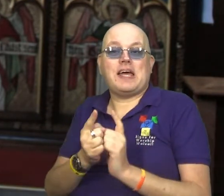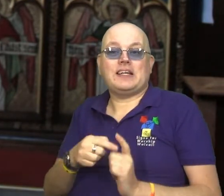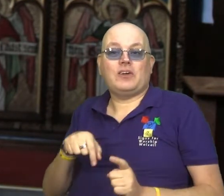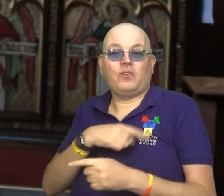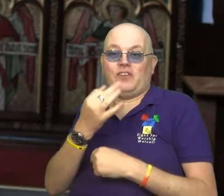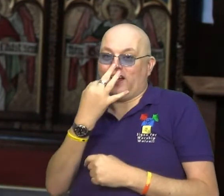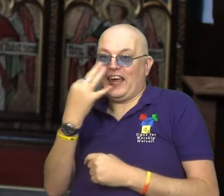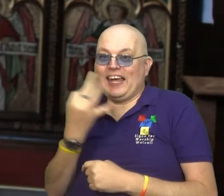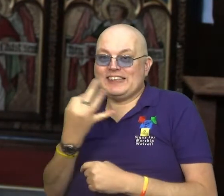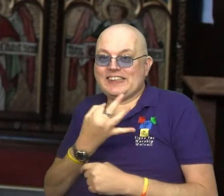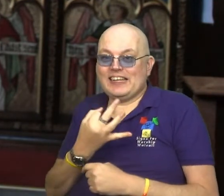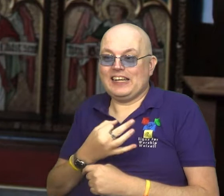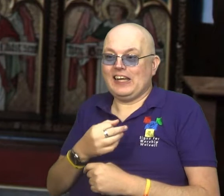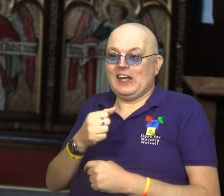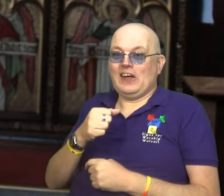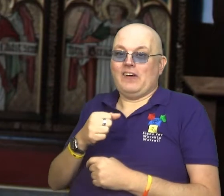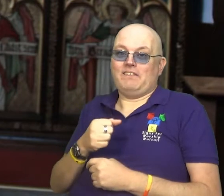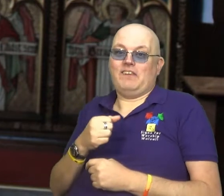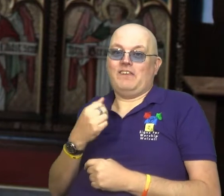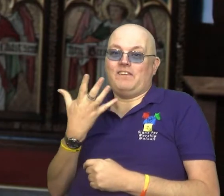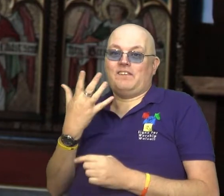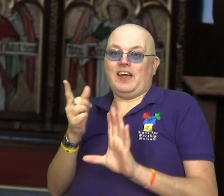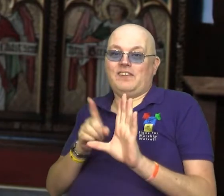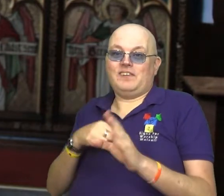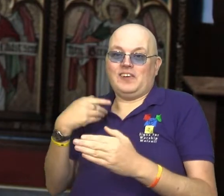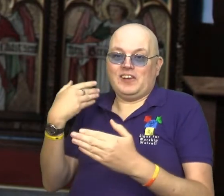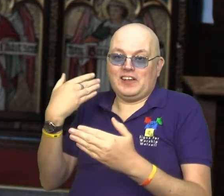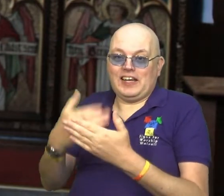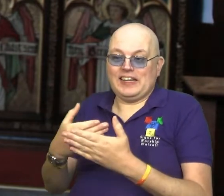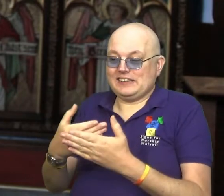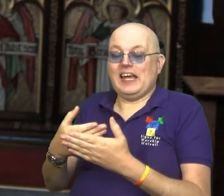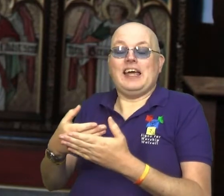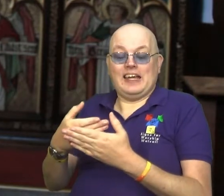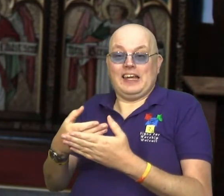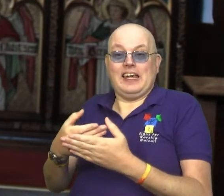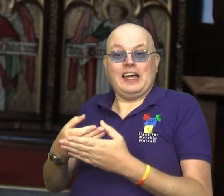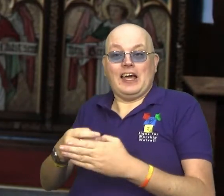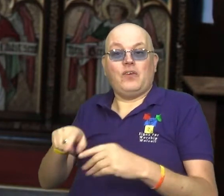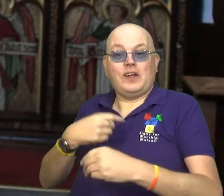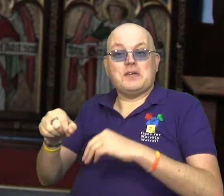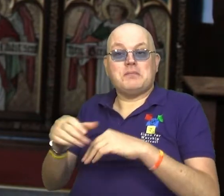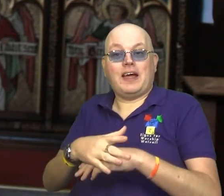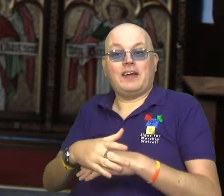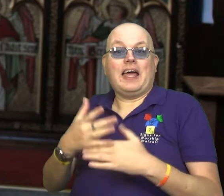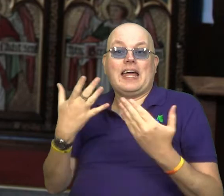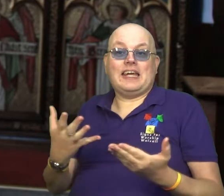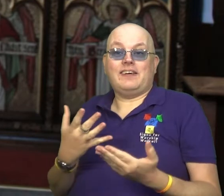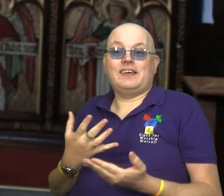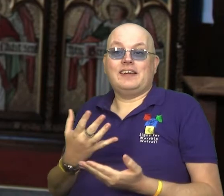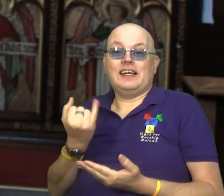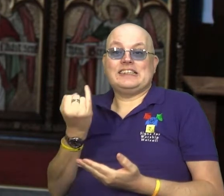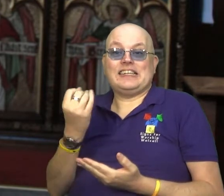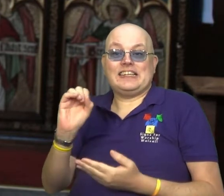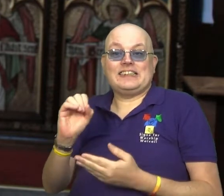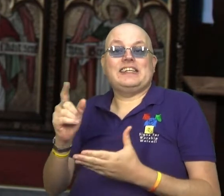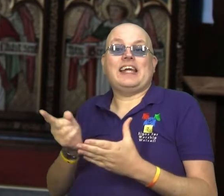18, after we'd known each other for five years, we were fortunate enough to marry, and are now coming up